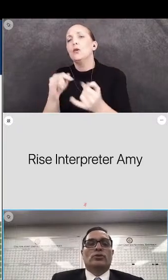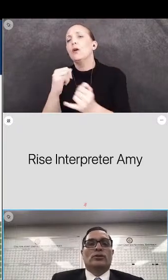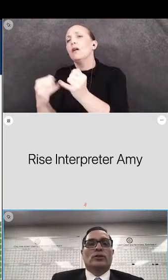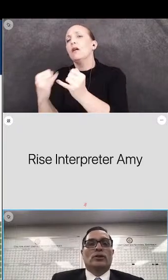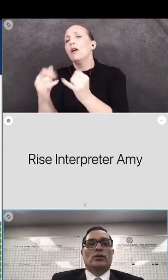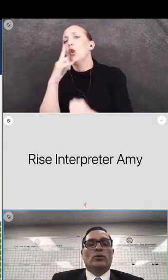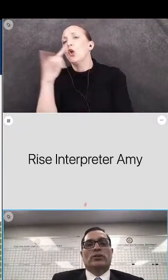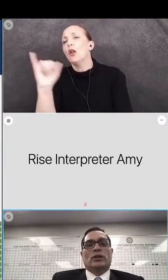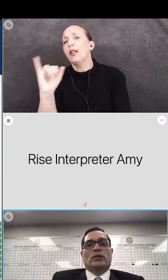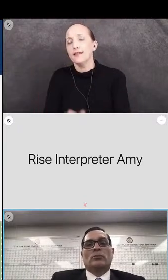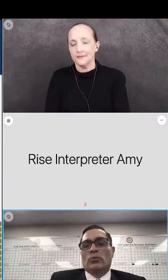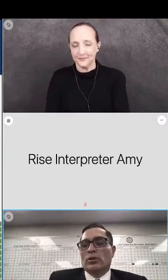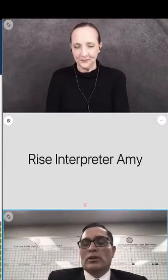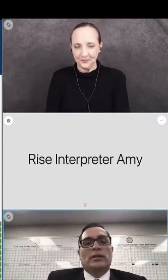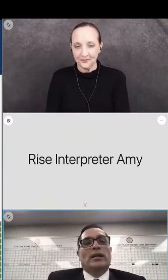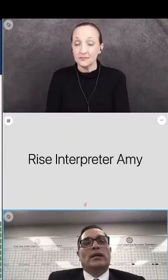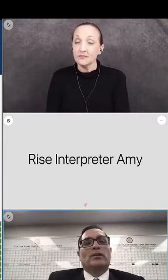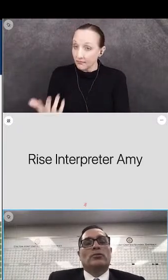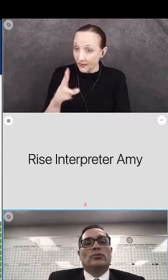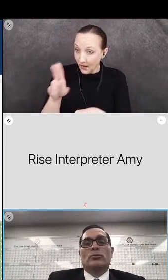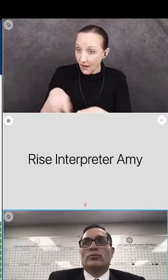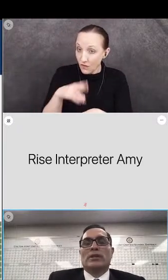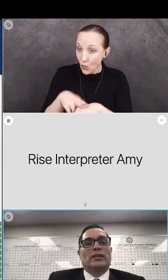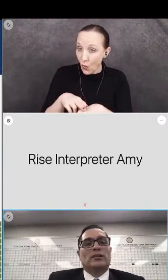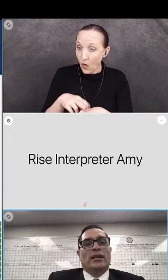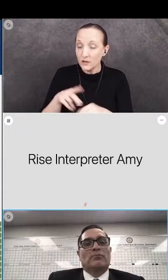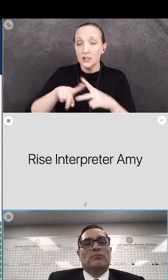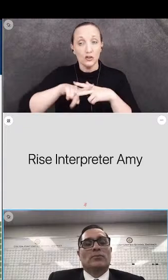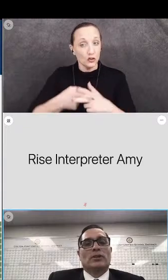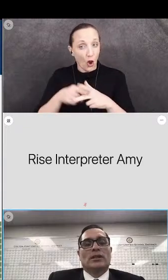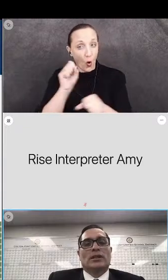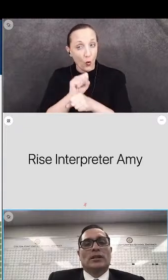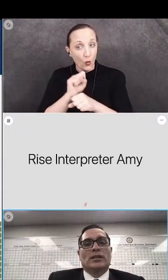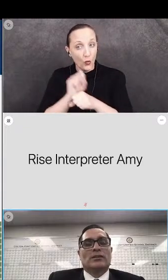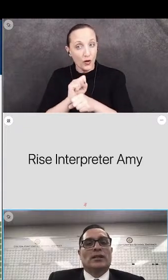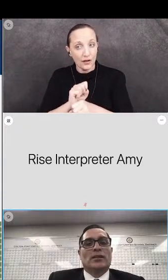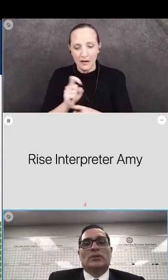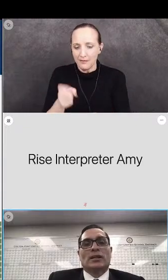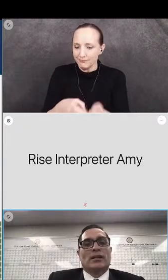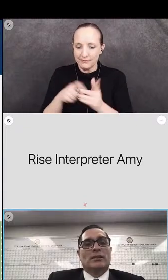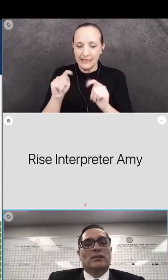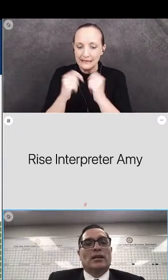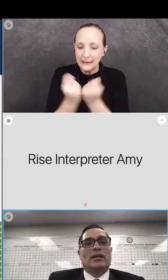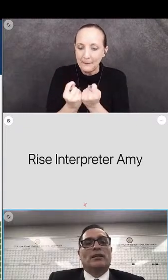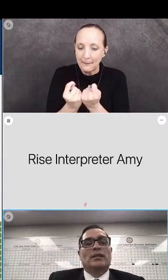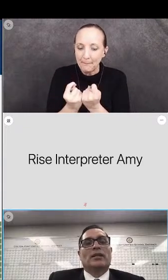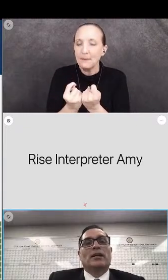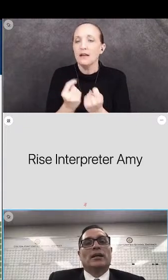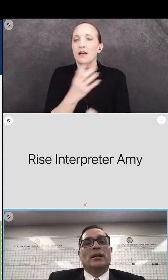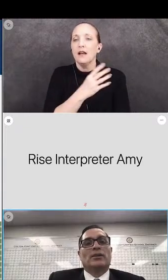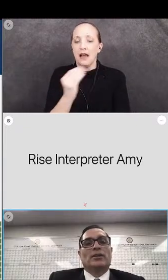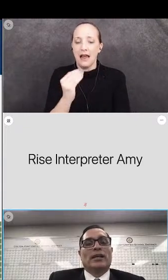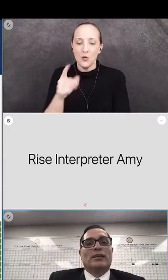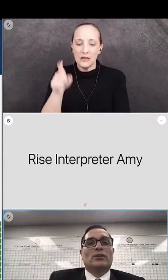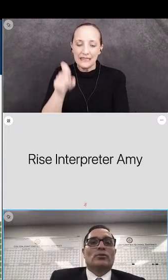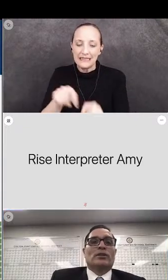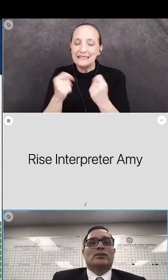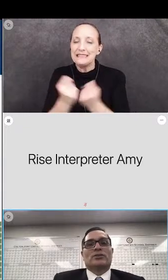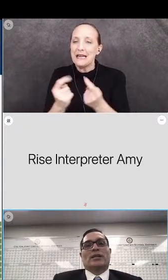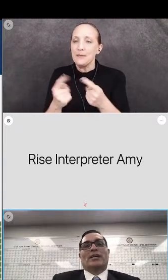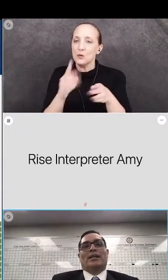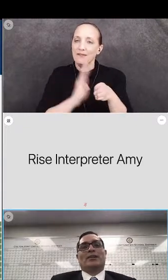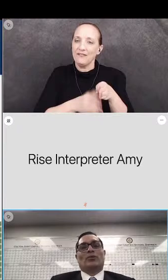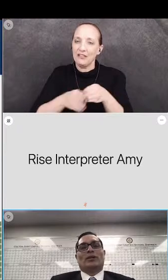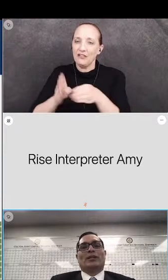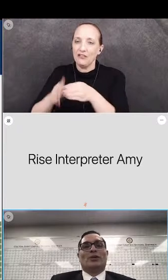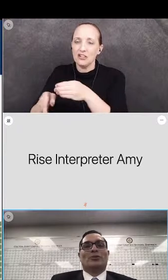of course, if you want to start work, you need a team, you need a team to get this done. You can't do